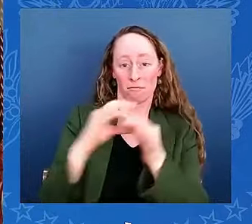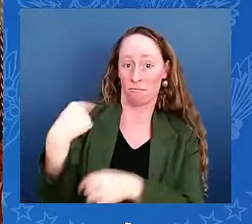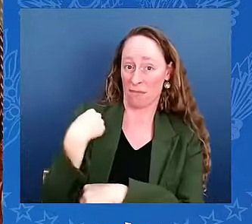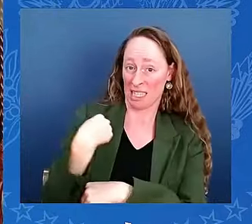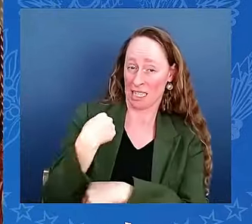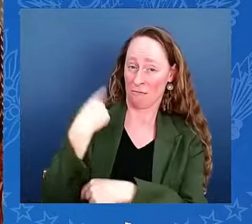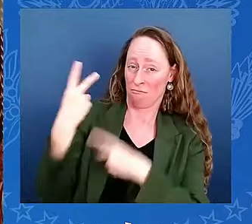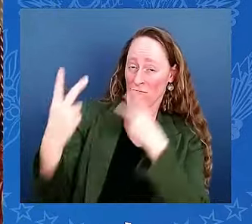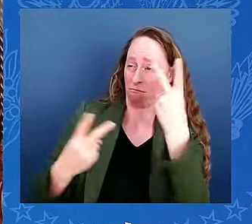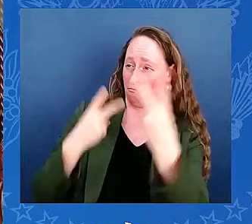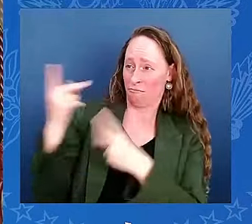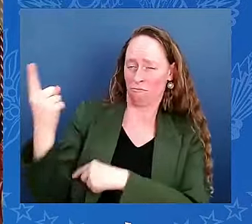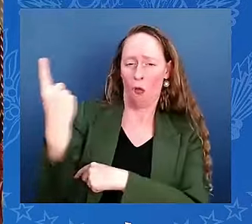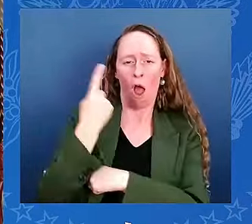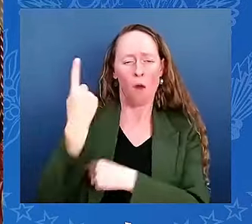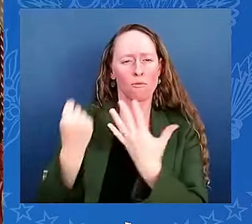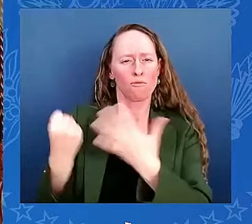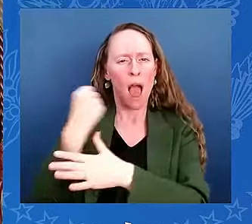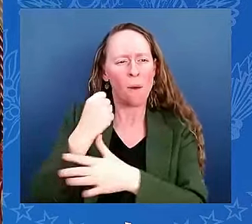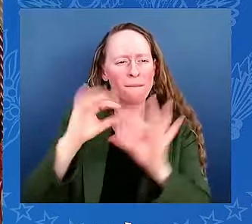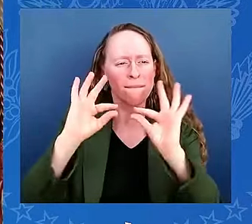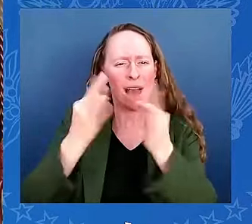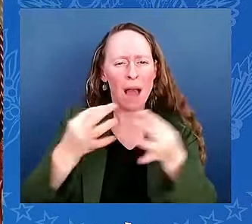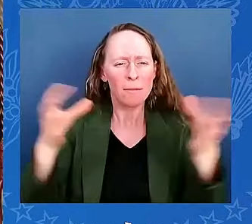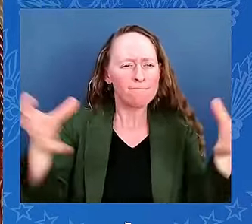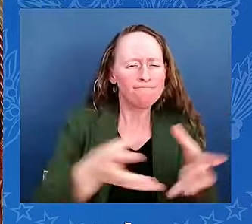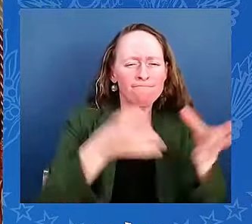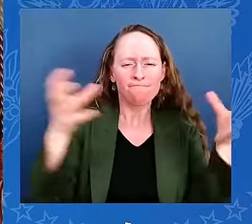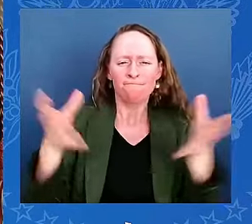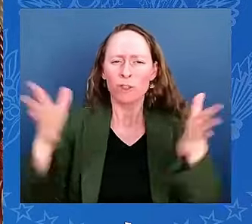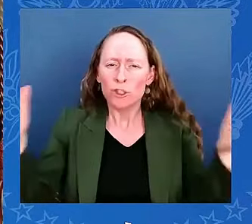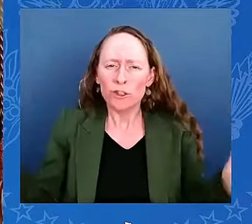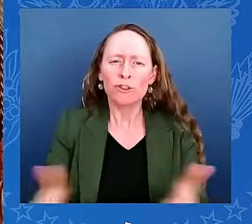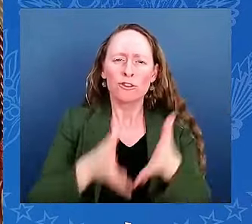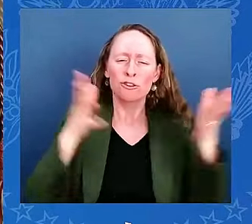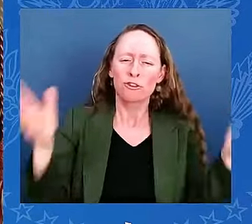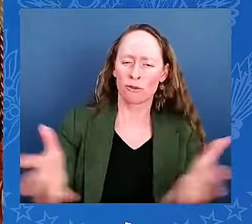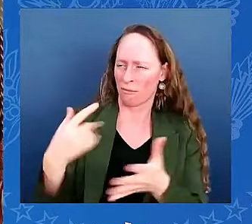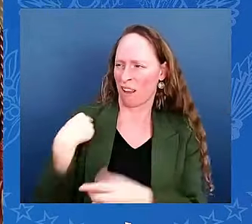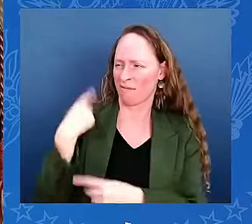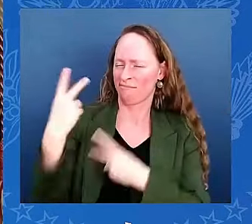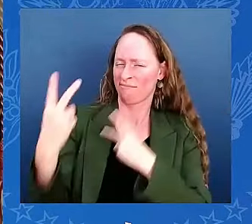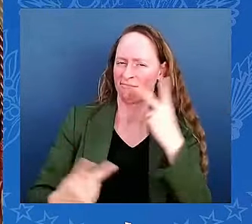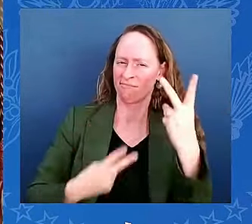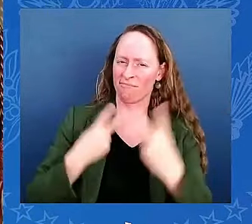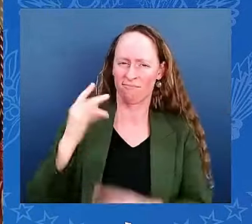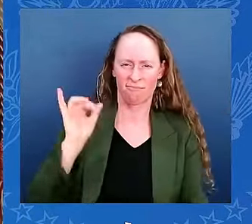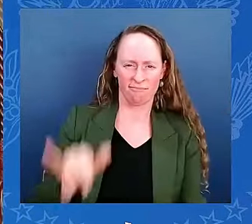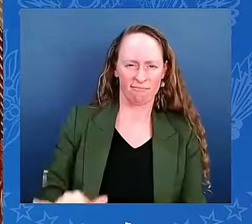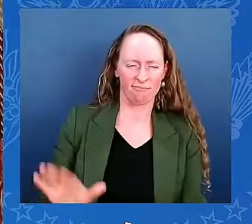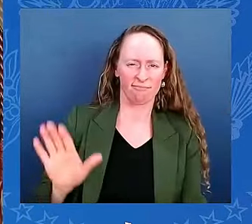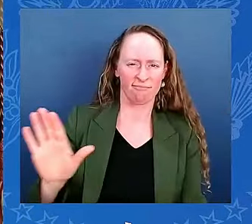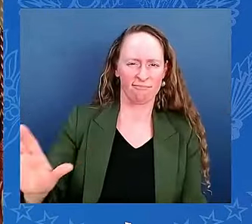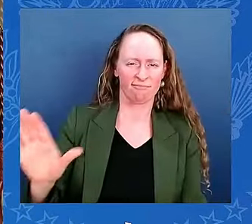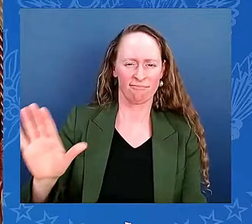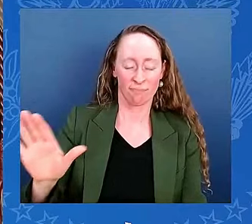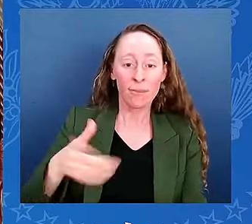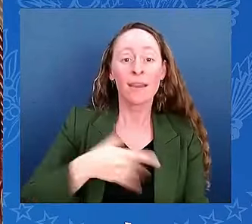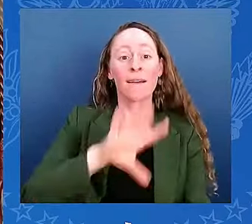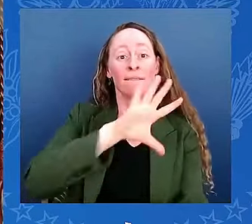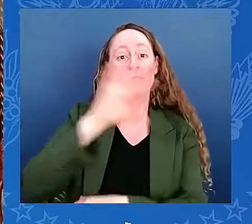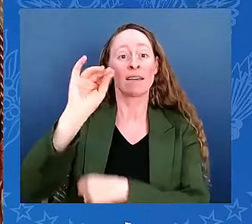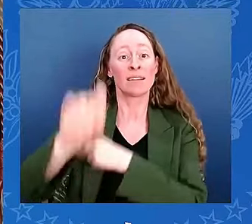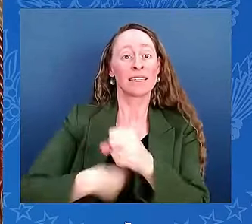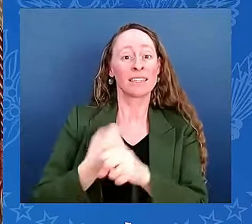same. Nearly half a century ago my family left India and eventually settled here in the United States.